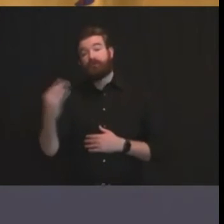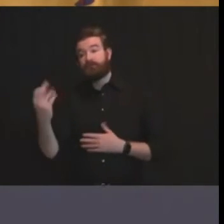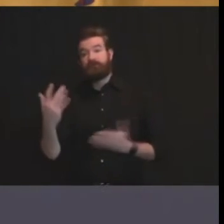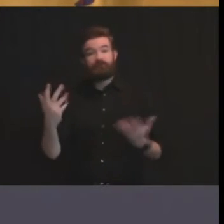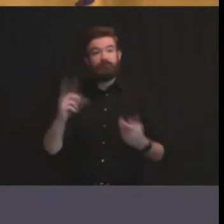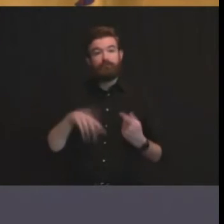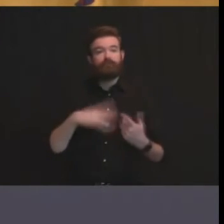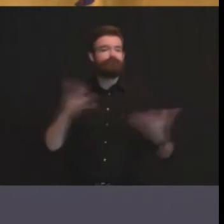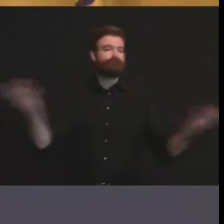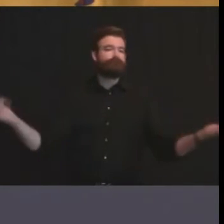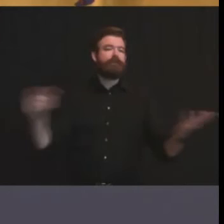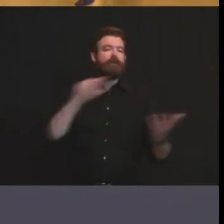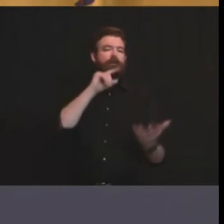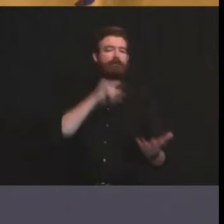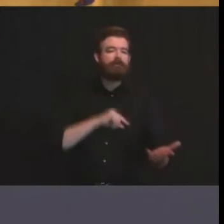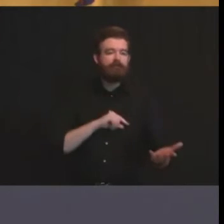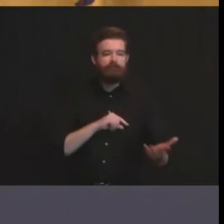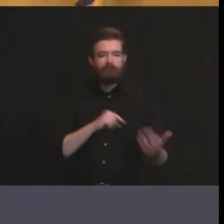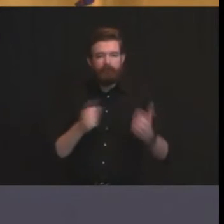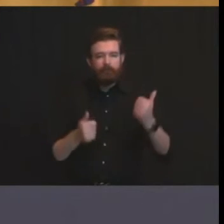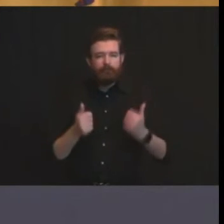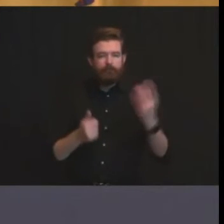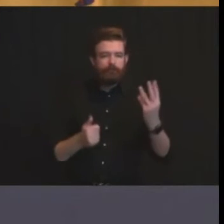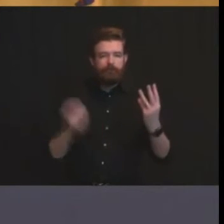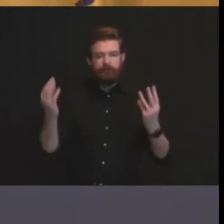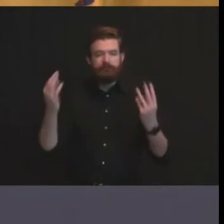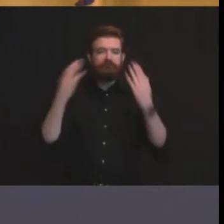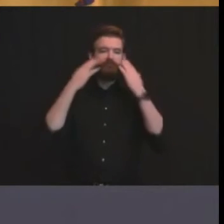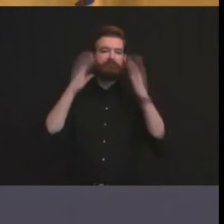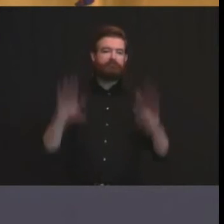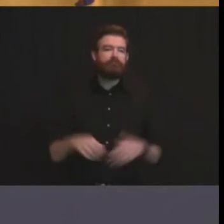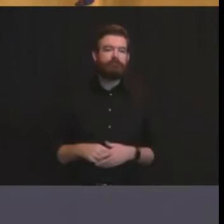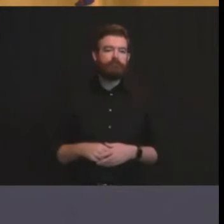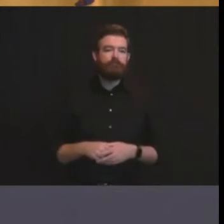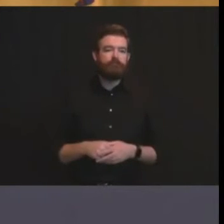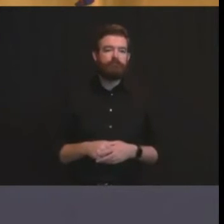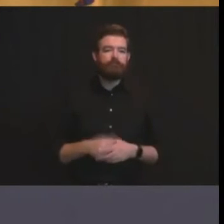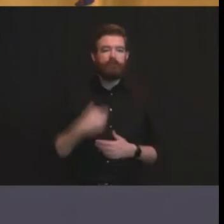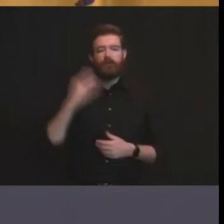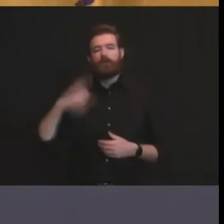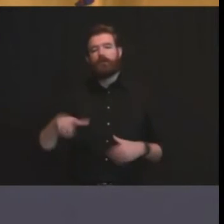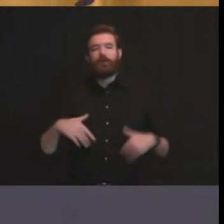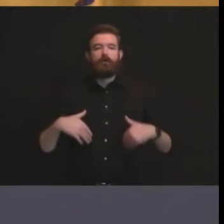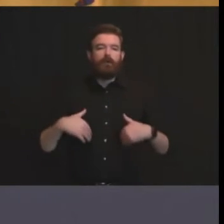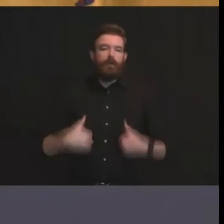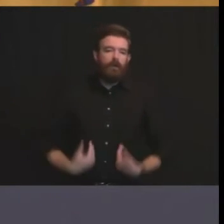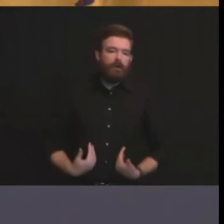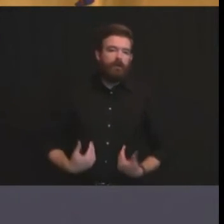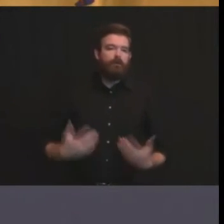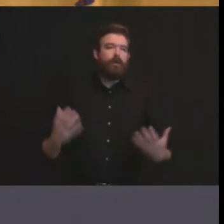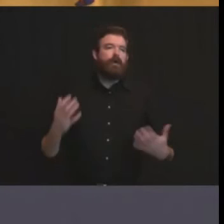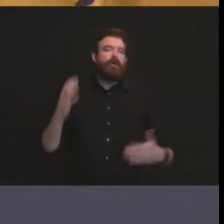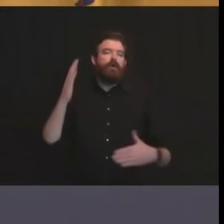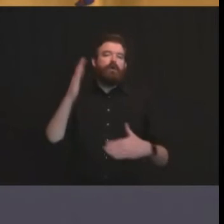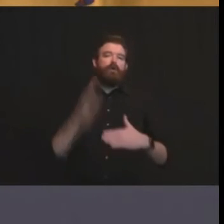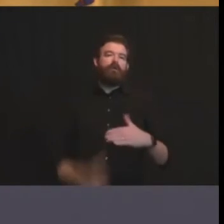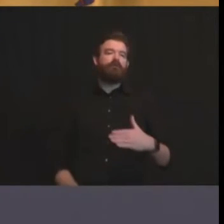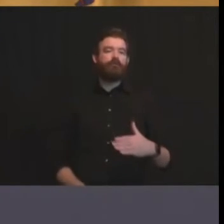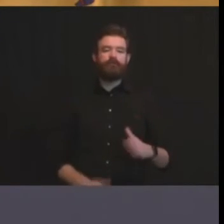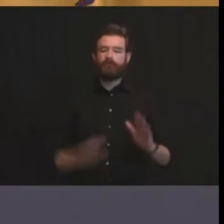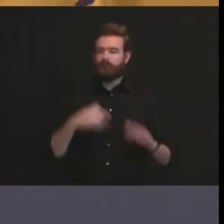folks bear down everybody i know this stinks i know you've got fatigue who could blame you i know we all do